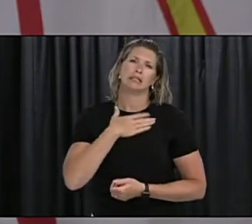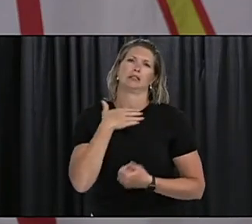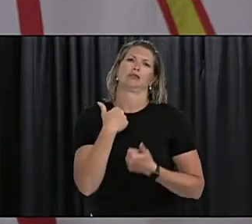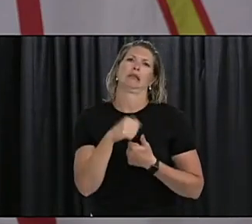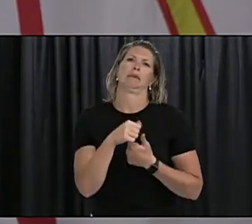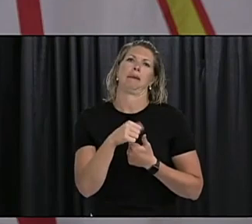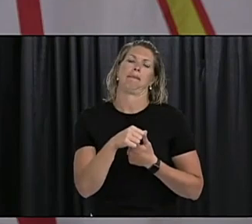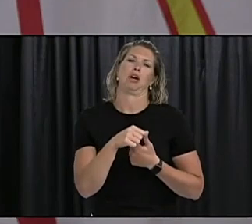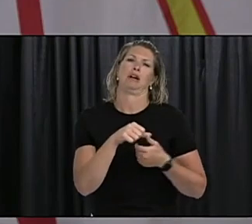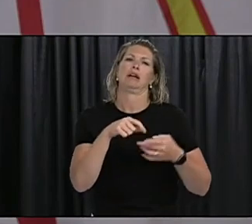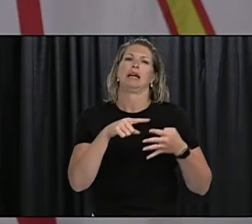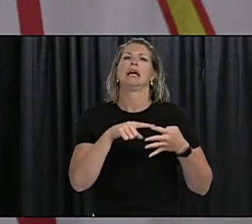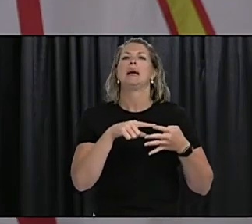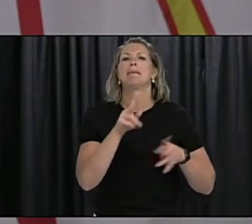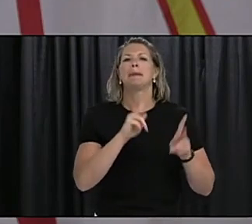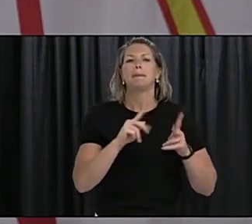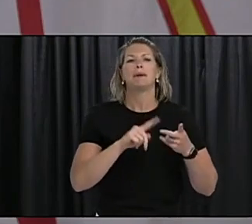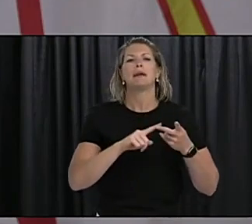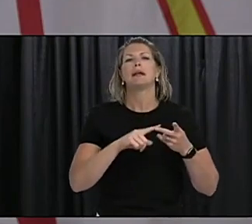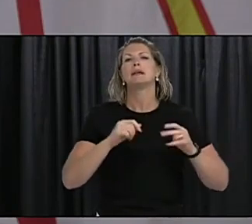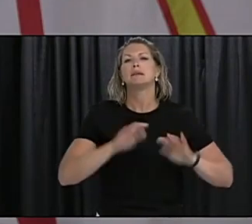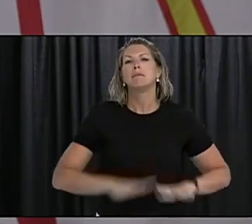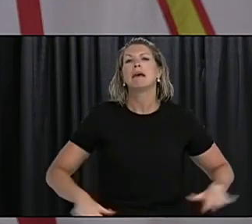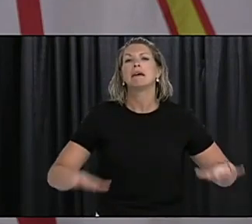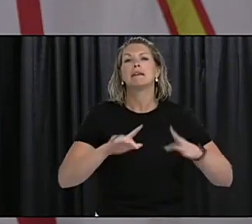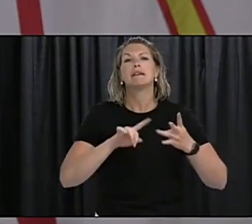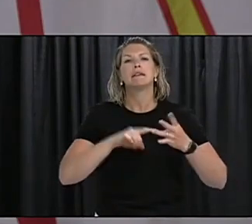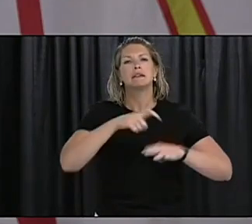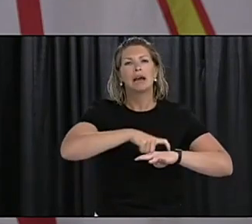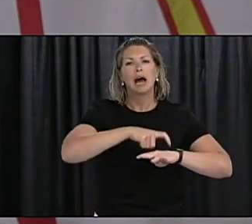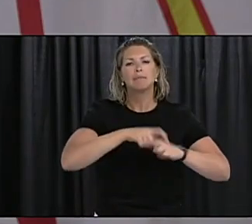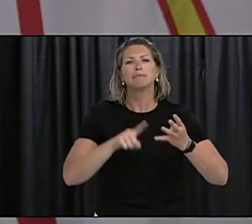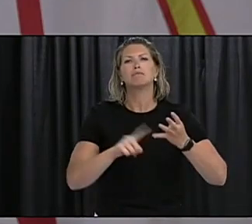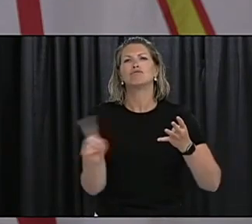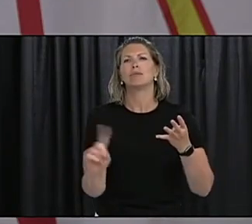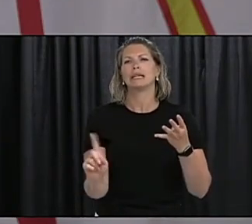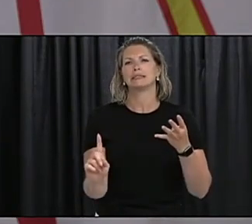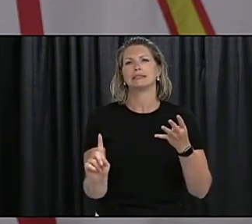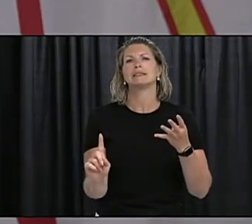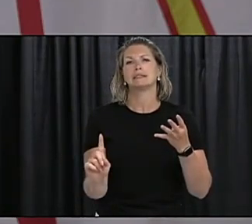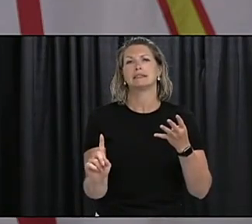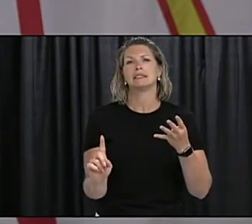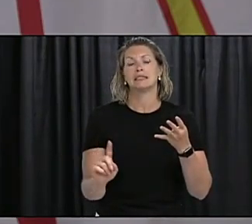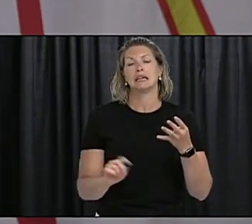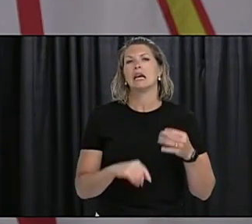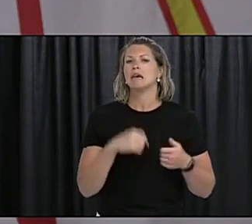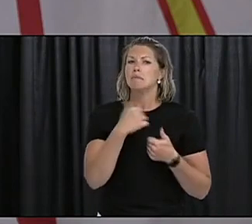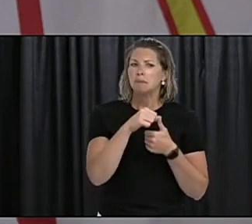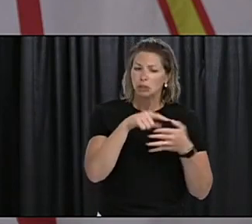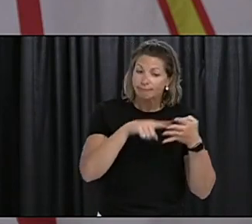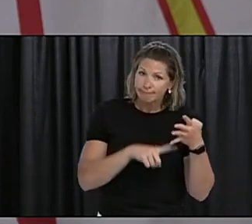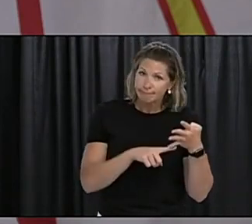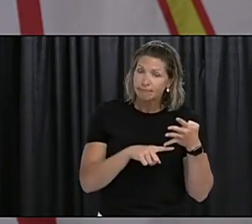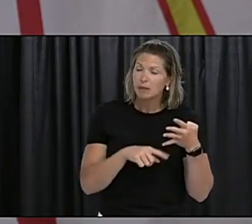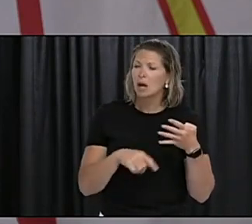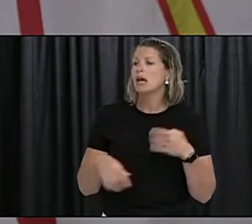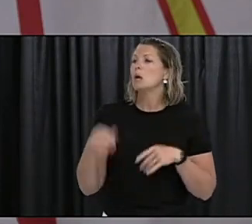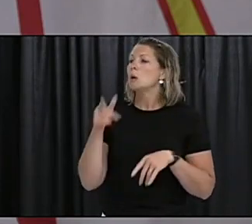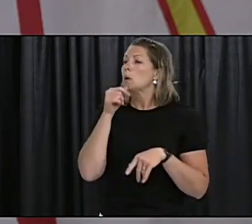mindful of people, space, time, and place. Keep your number of close contacts outside your bubble as low as you can.